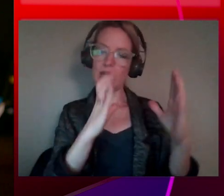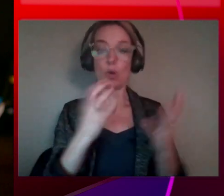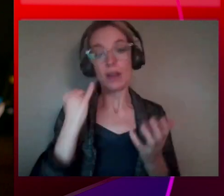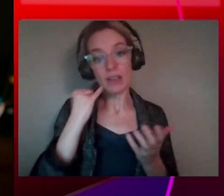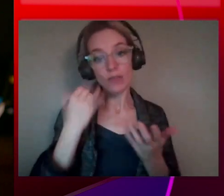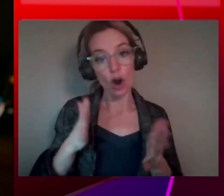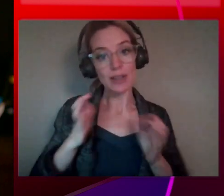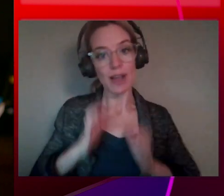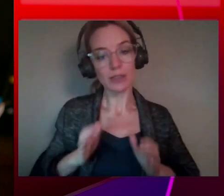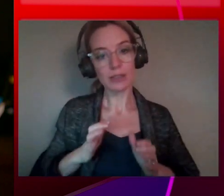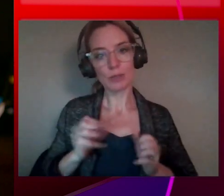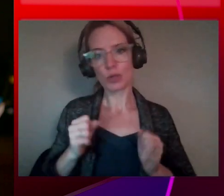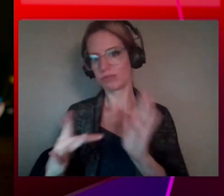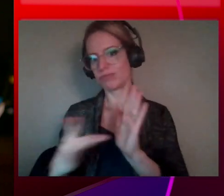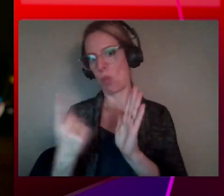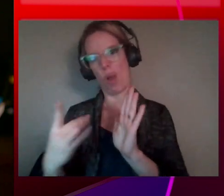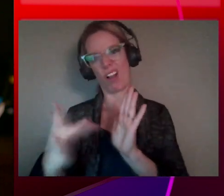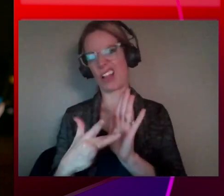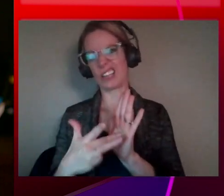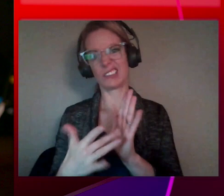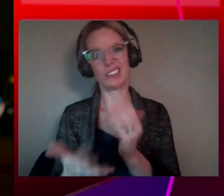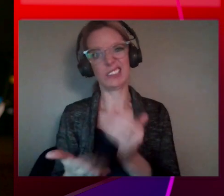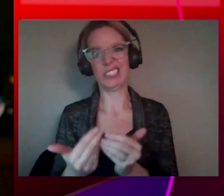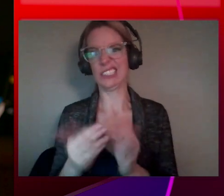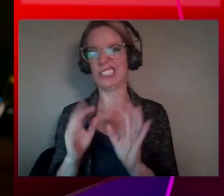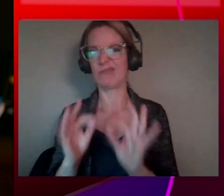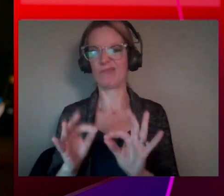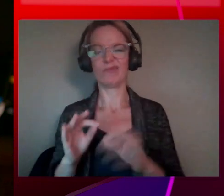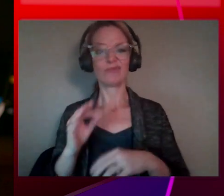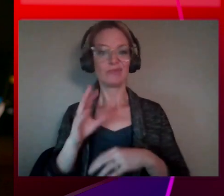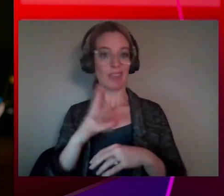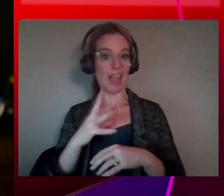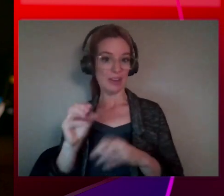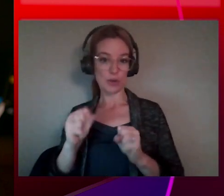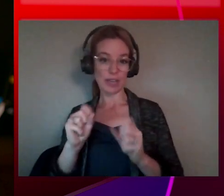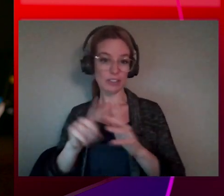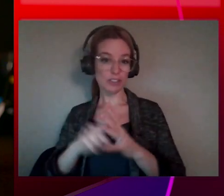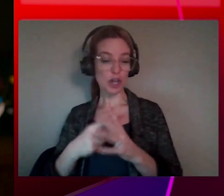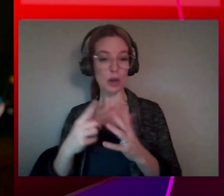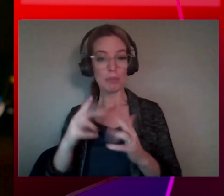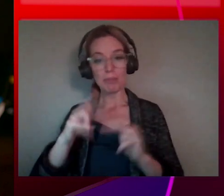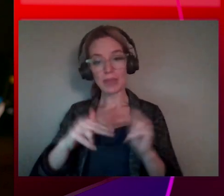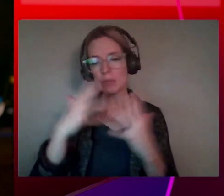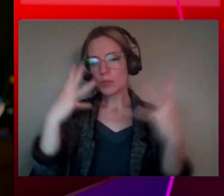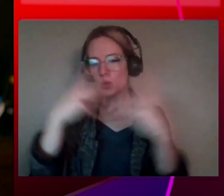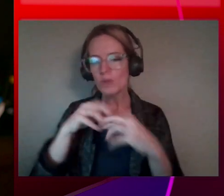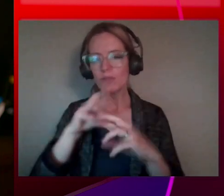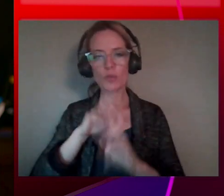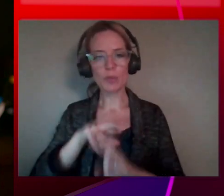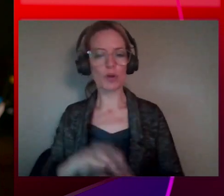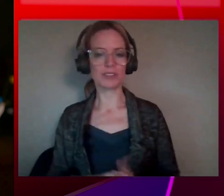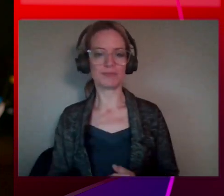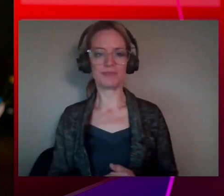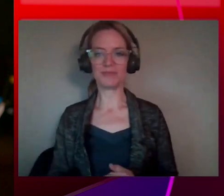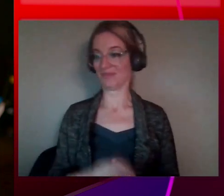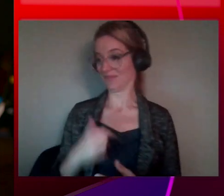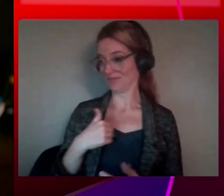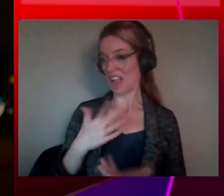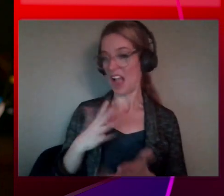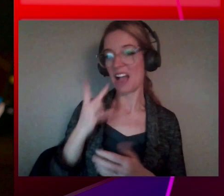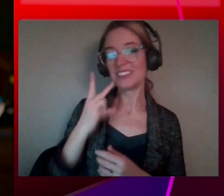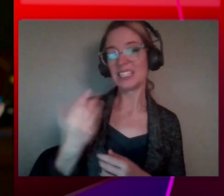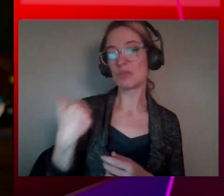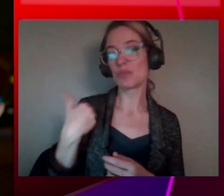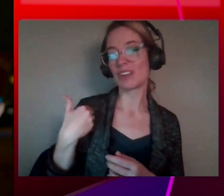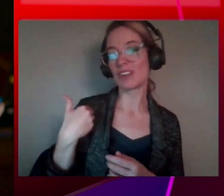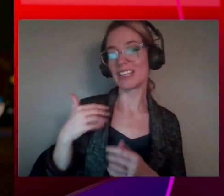you're good to go. So it's easy as that. And then you can start building beautiful reports like this. And I've seen previous demos of how easy it is to